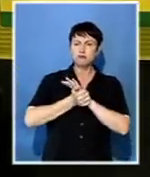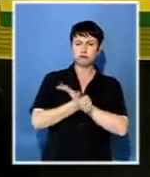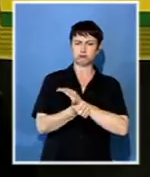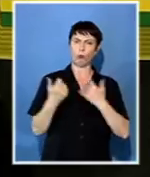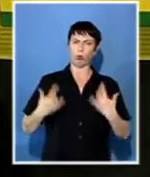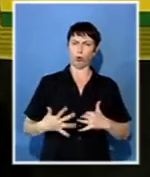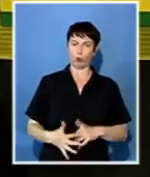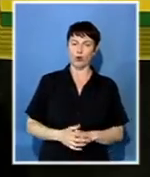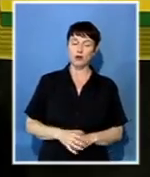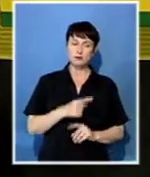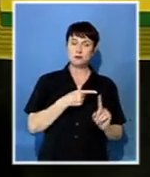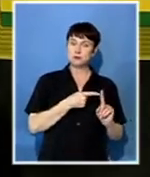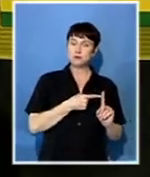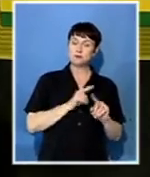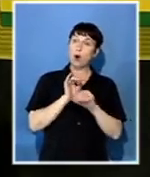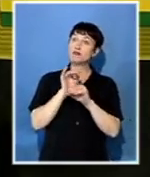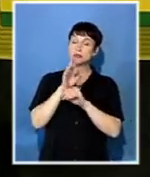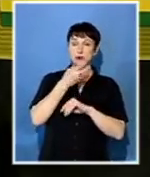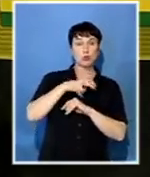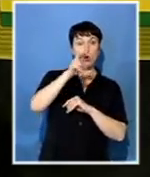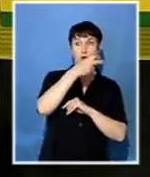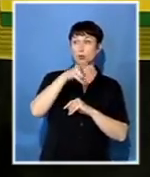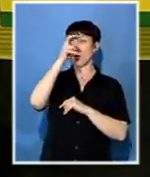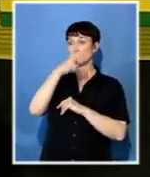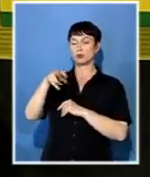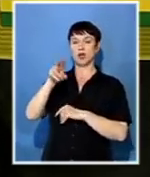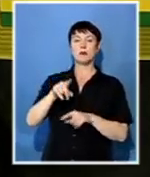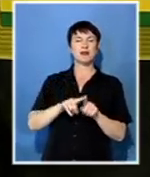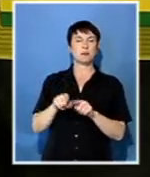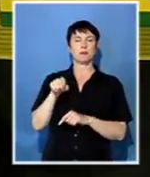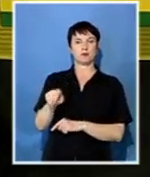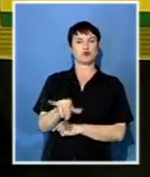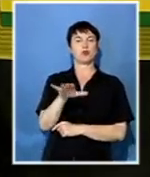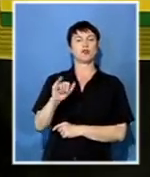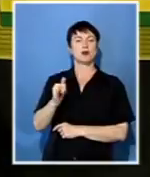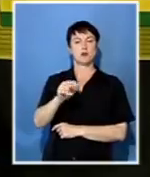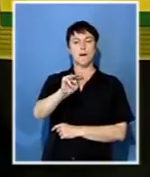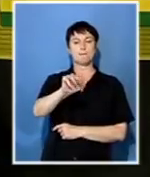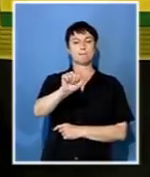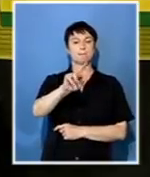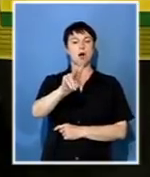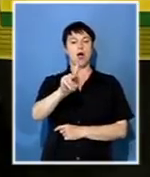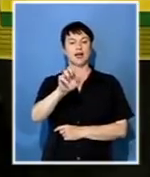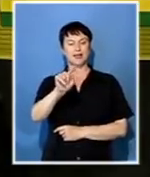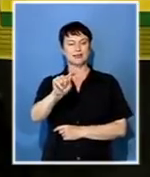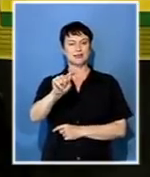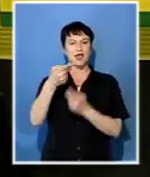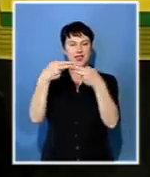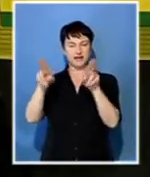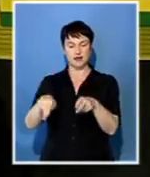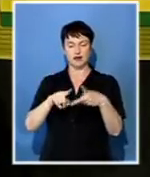besides touring overseas, he was at the Market Theatre. He was at the Baxter Theatre.